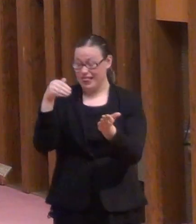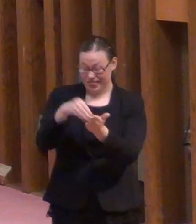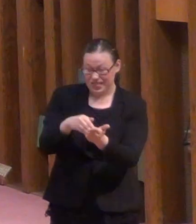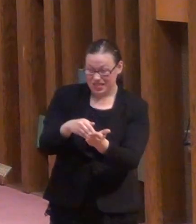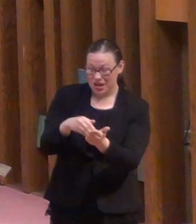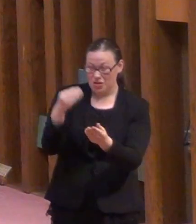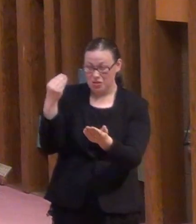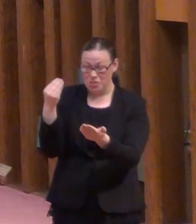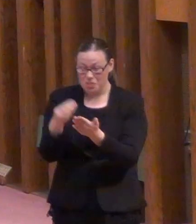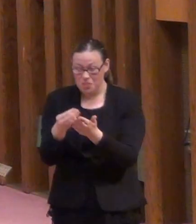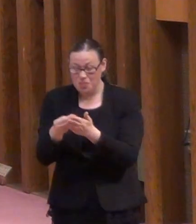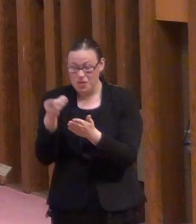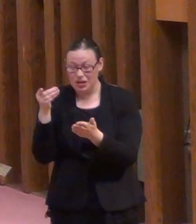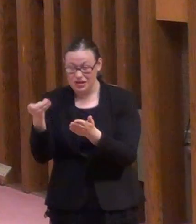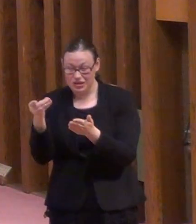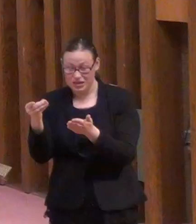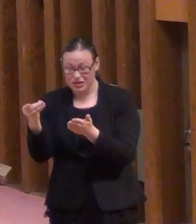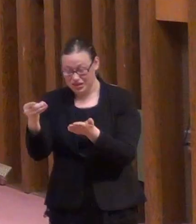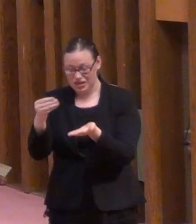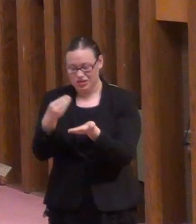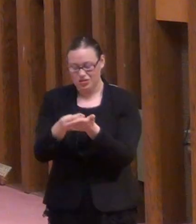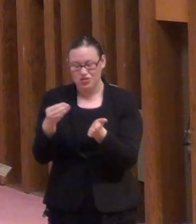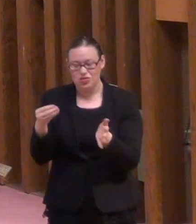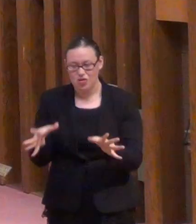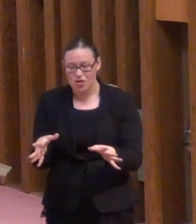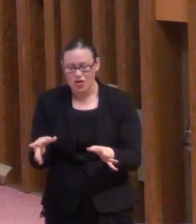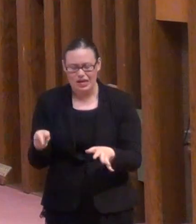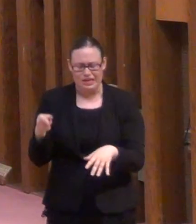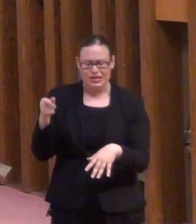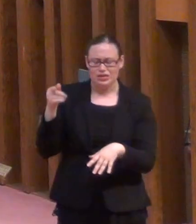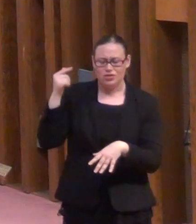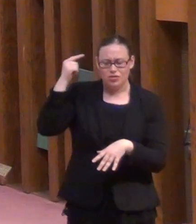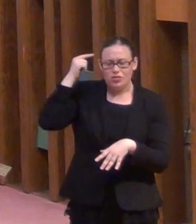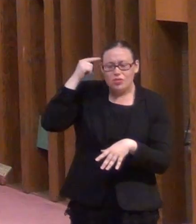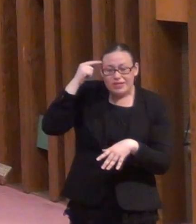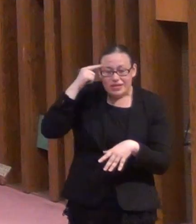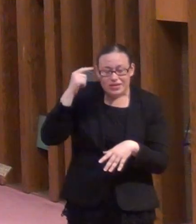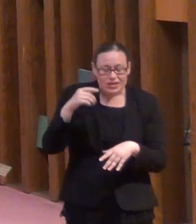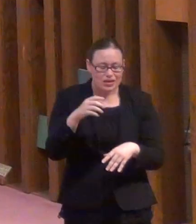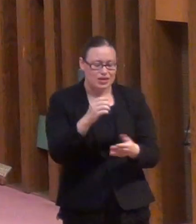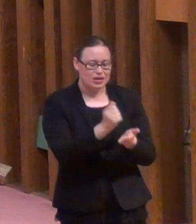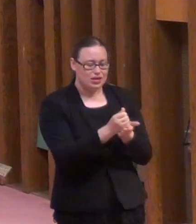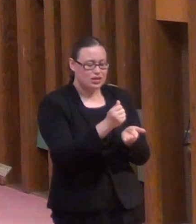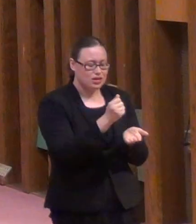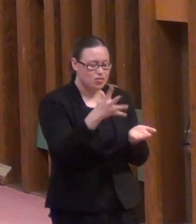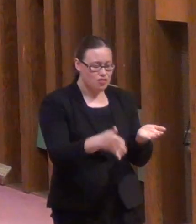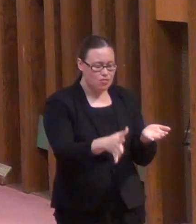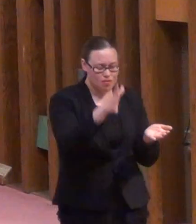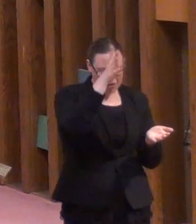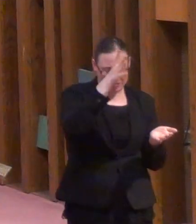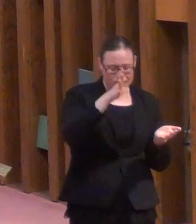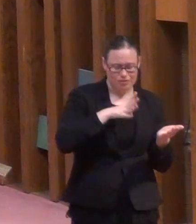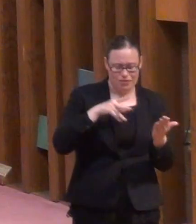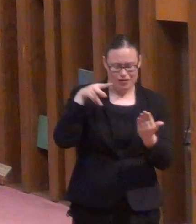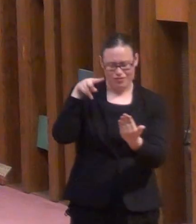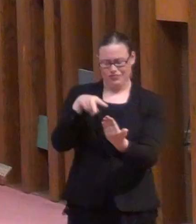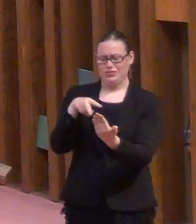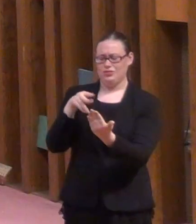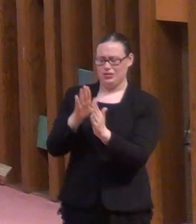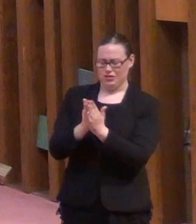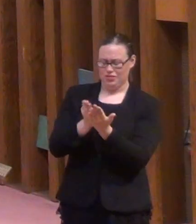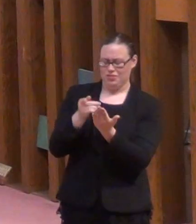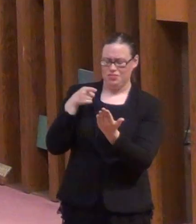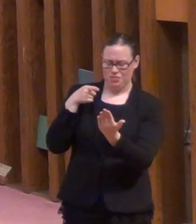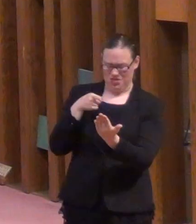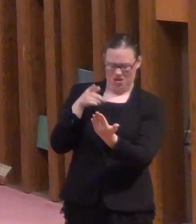So, you expect, then, that when the master sees how the steward has cooked the books, he is